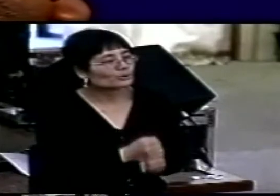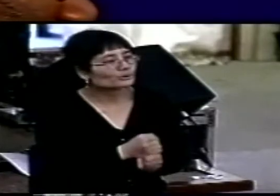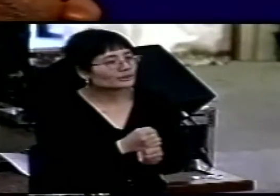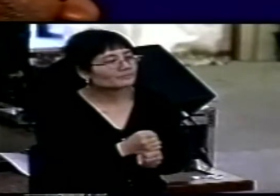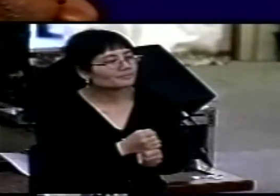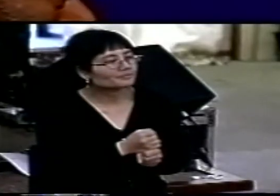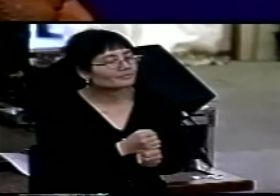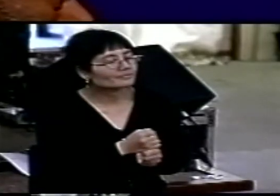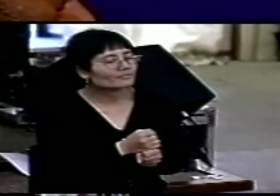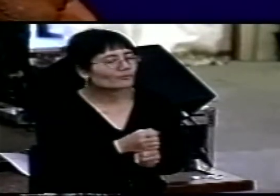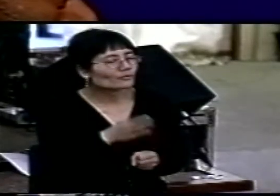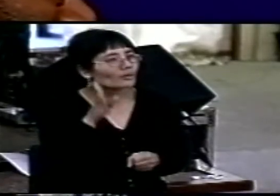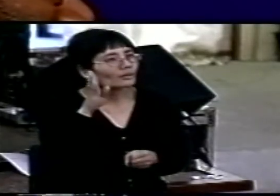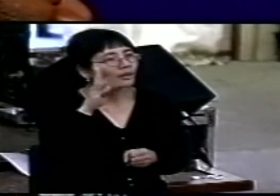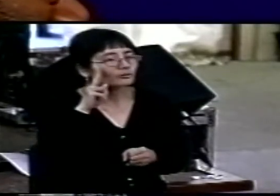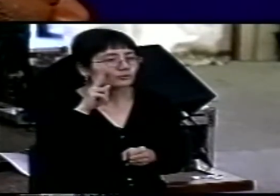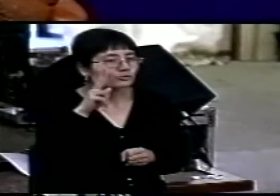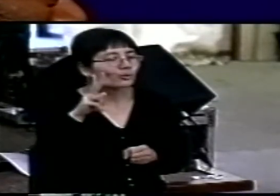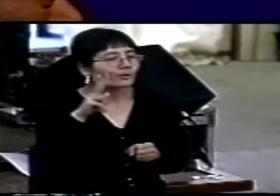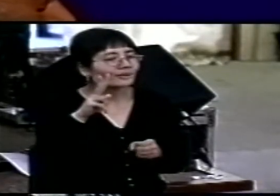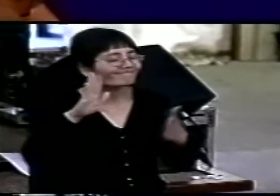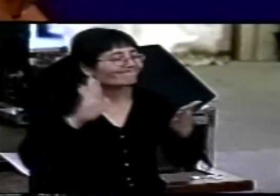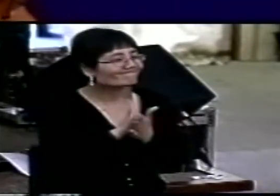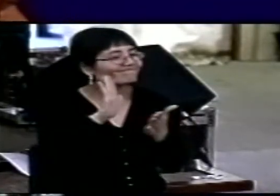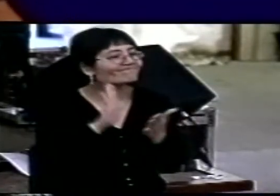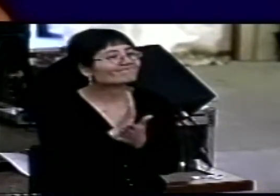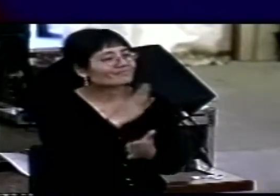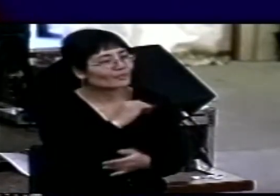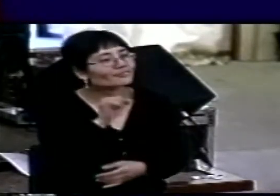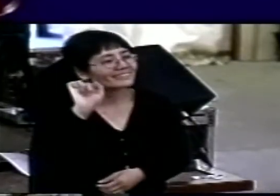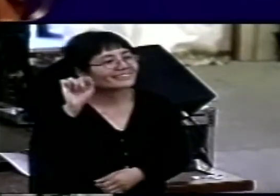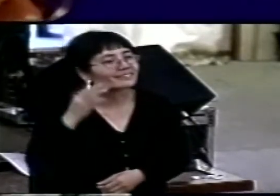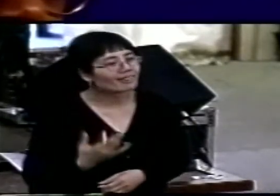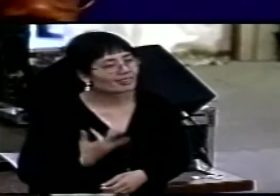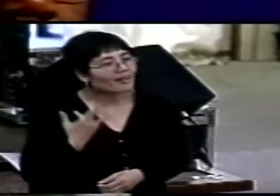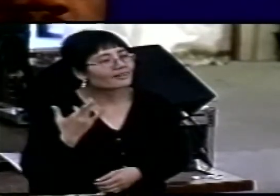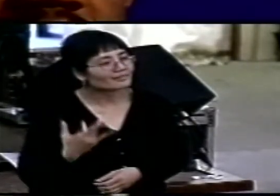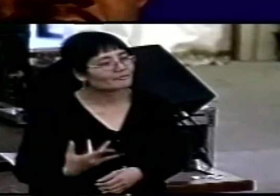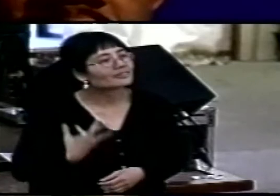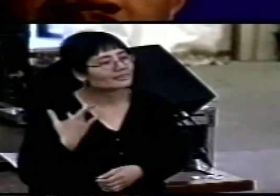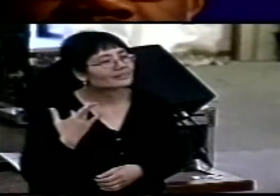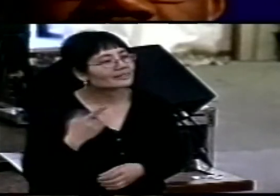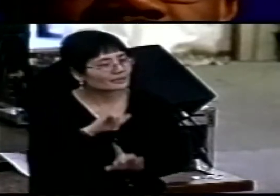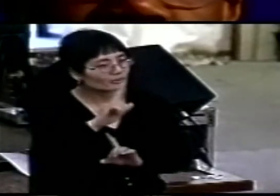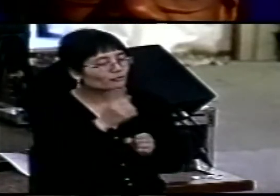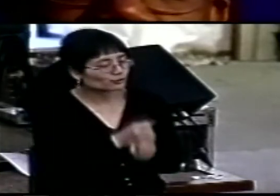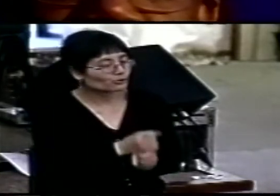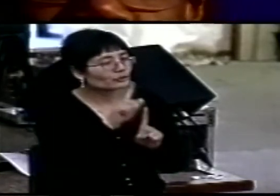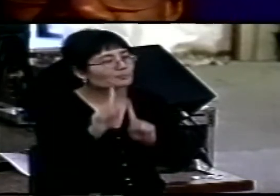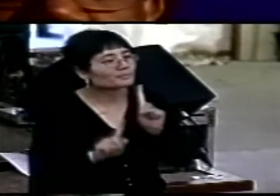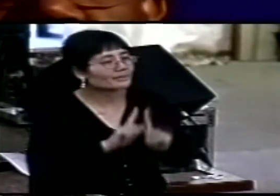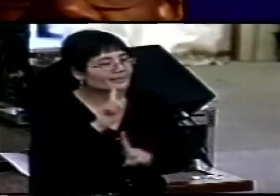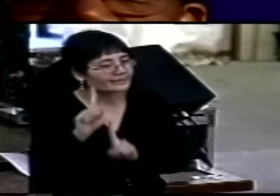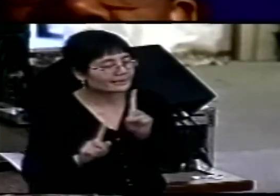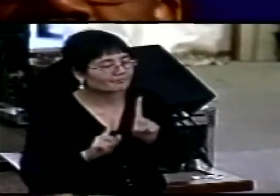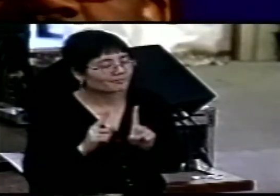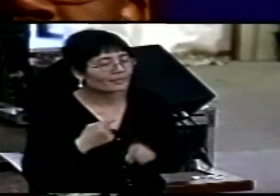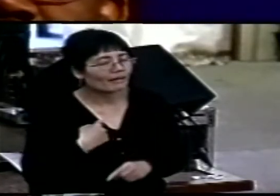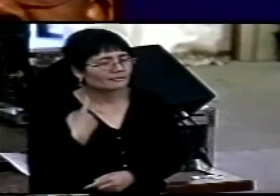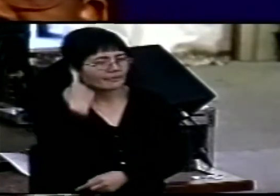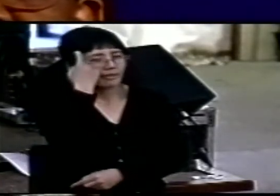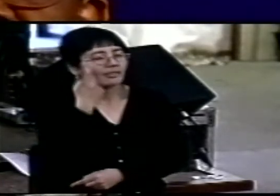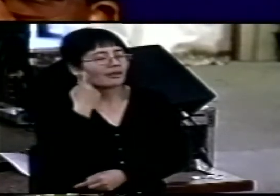celebration of his life while the service was going on. The thing which kept going through my mind